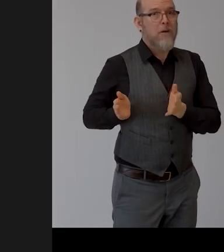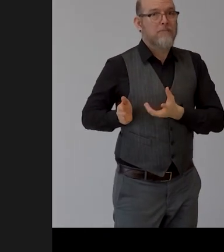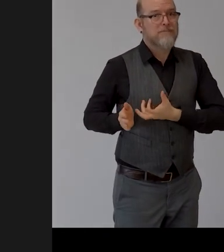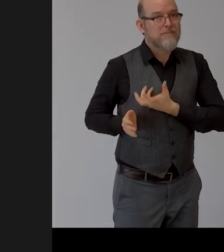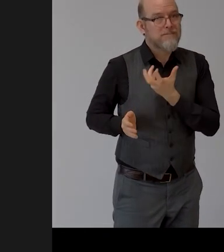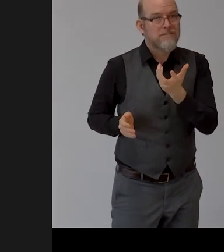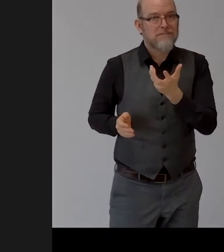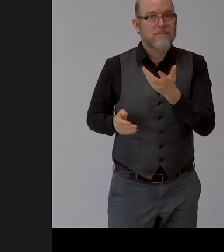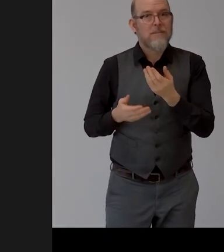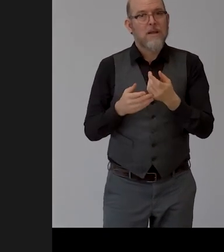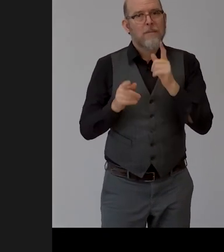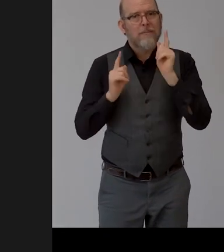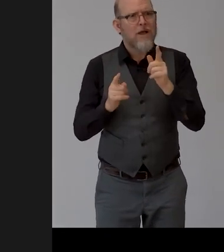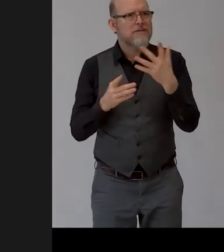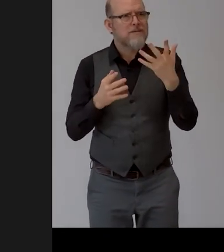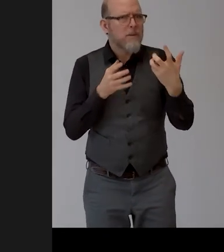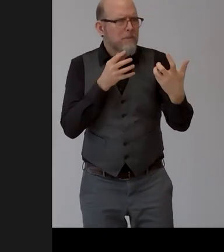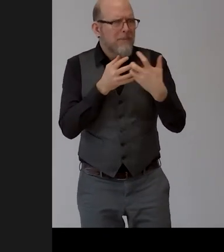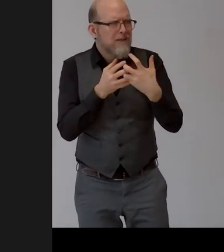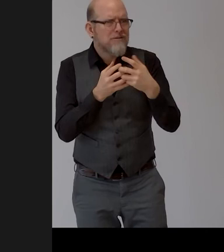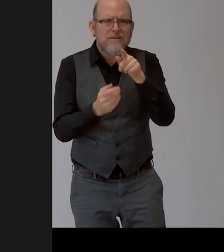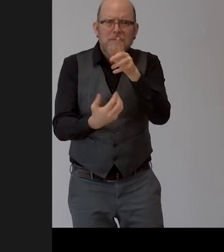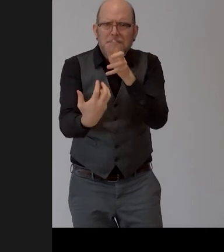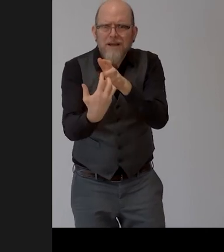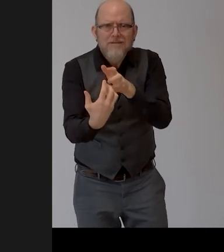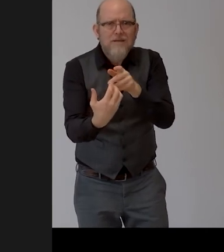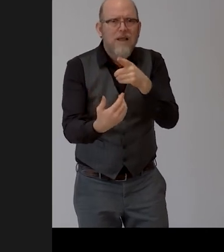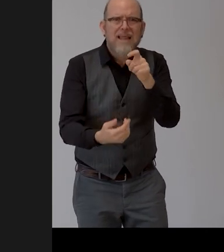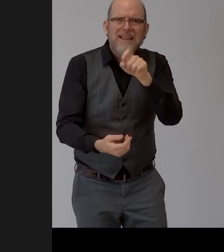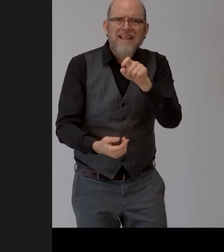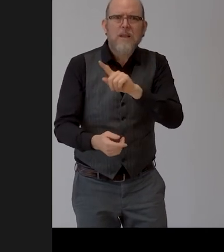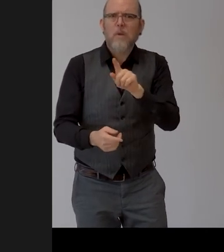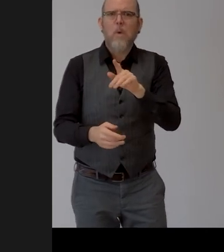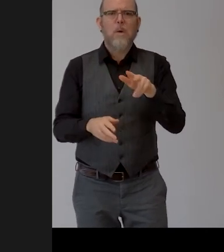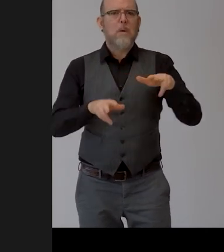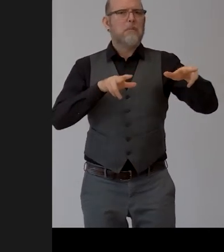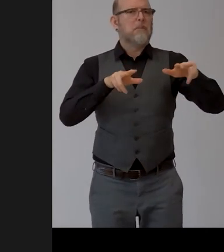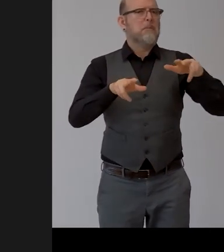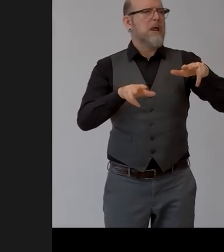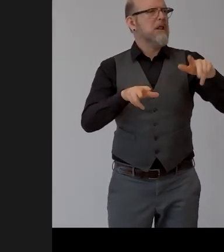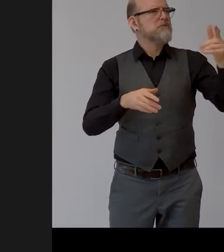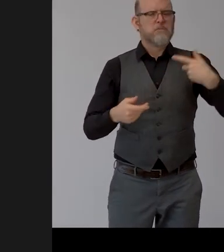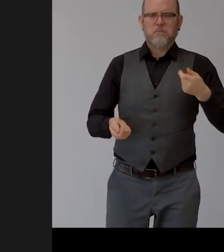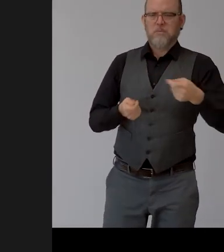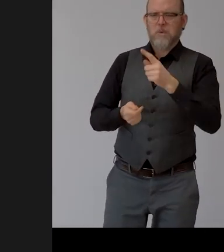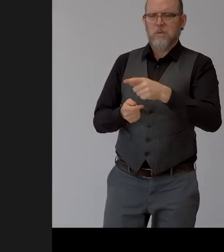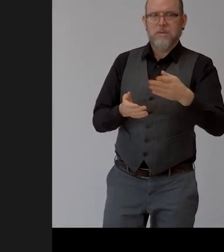um just be a person don't be a manager and an employee just be two person looking at each other